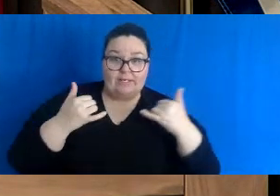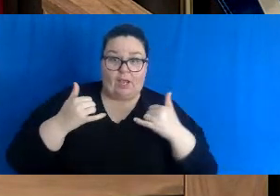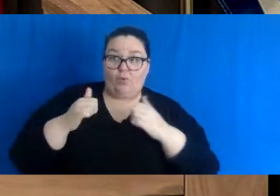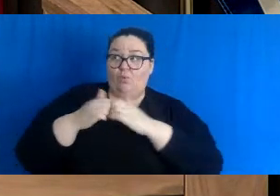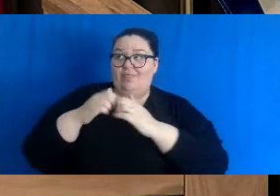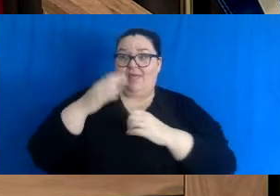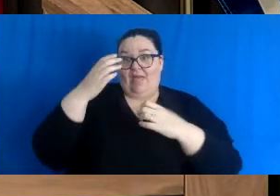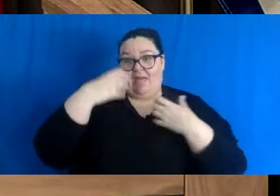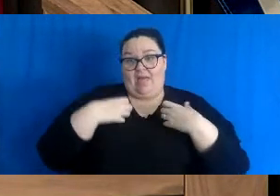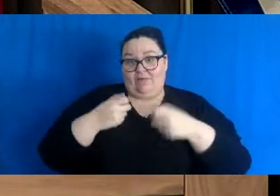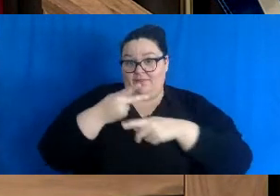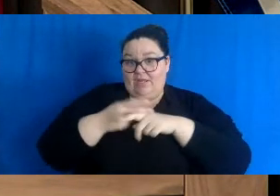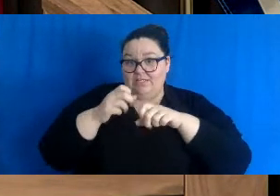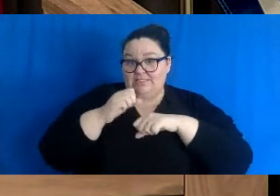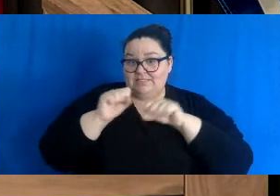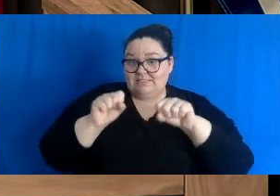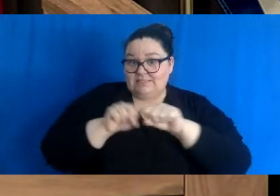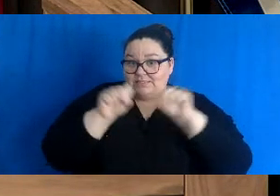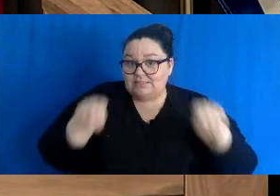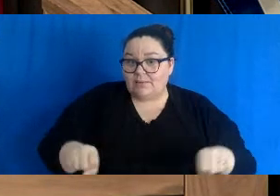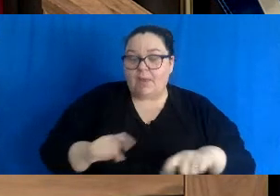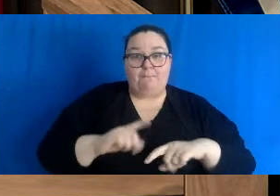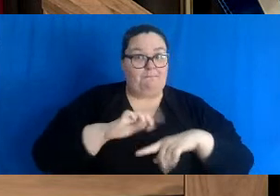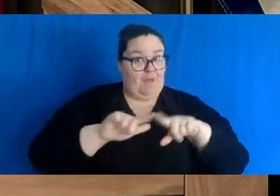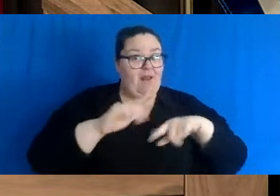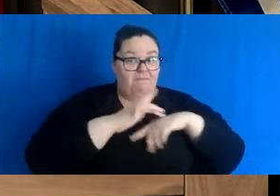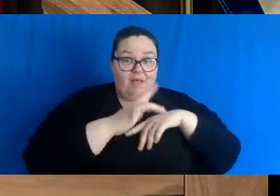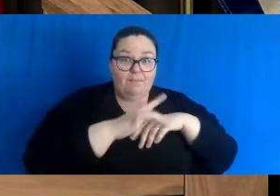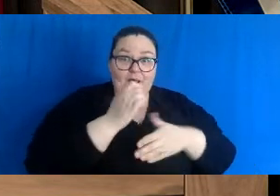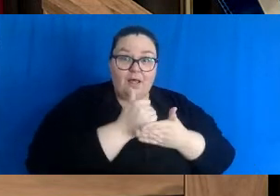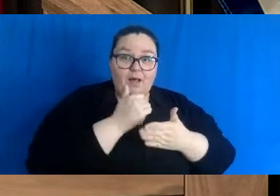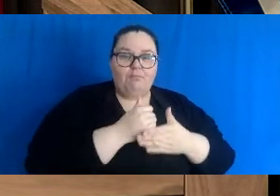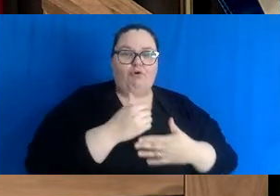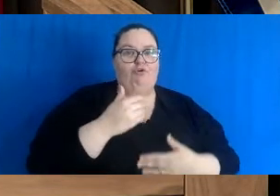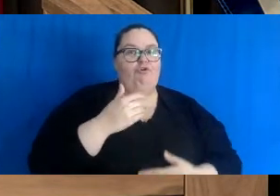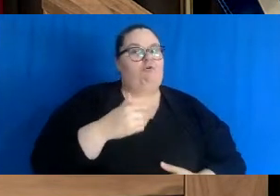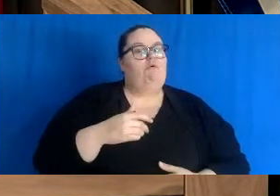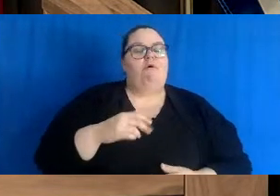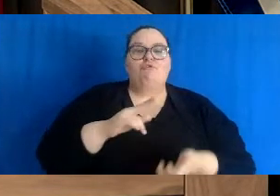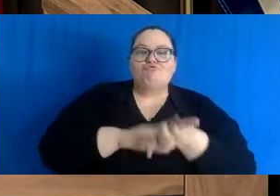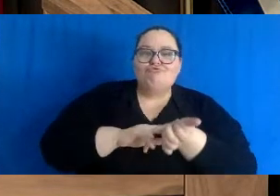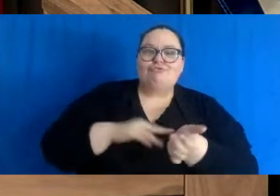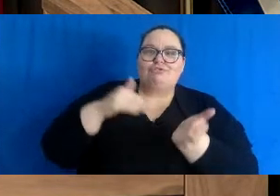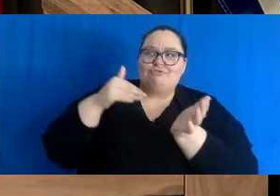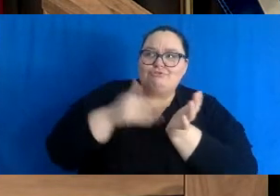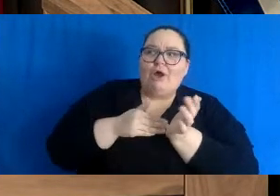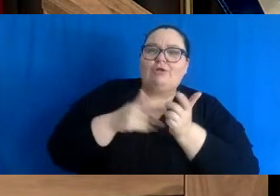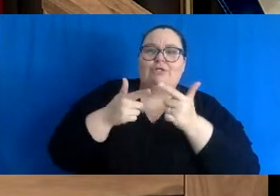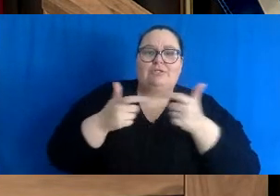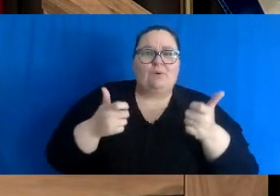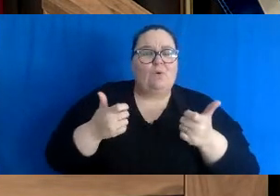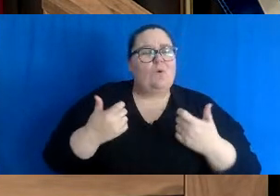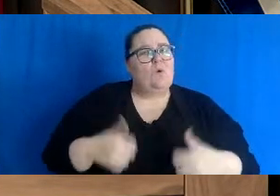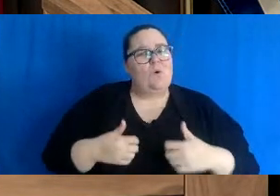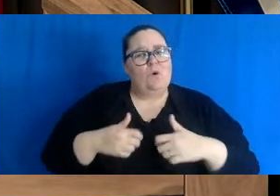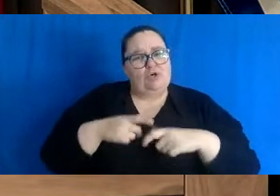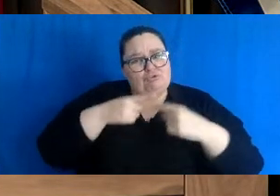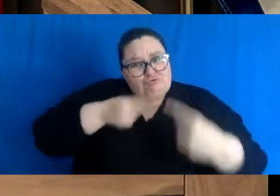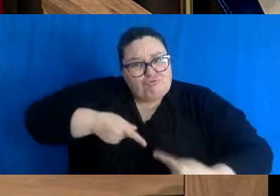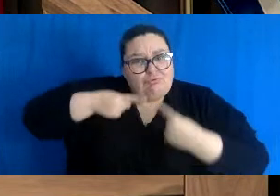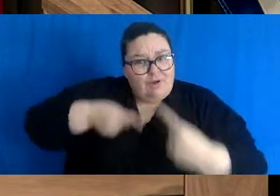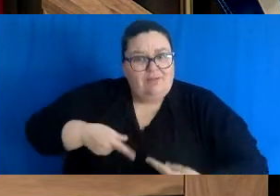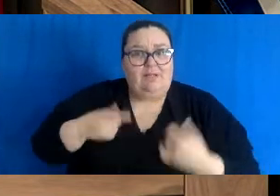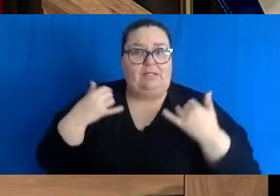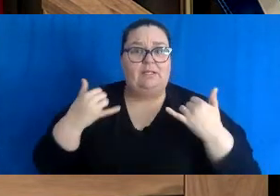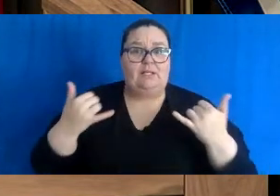or is available to help. Our frontline healthcare professionals are struggling to provide care to patients amidst very challenging working conditions.